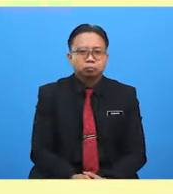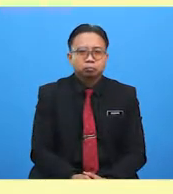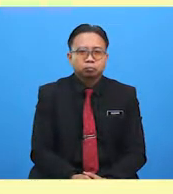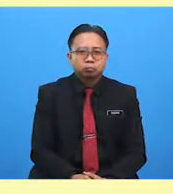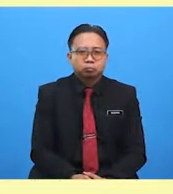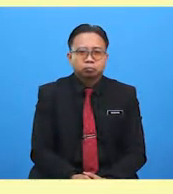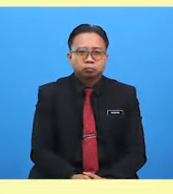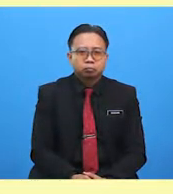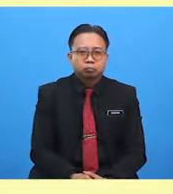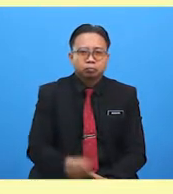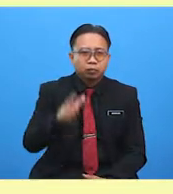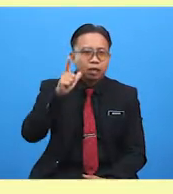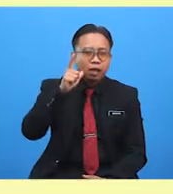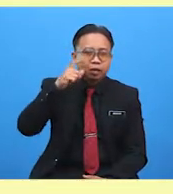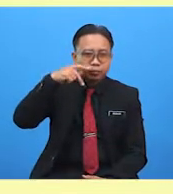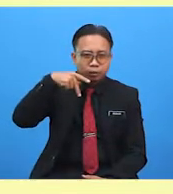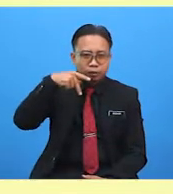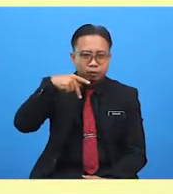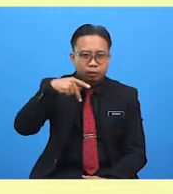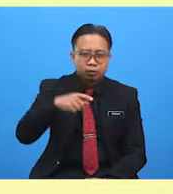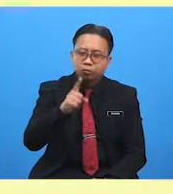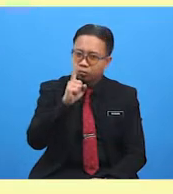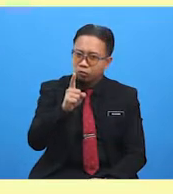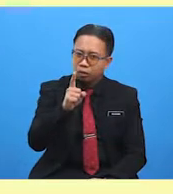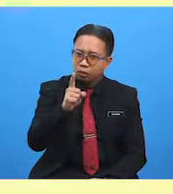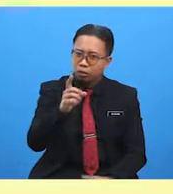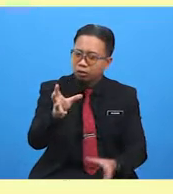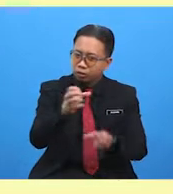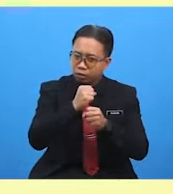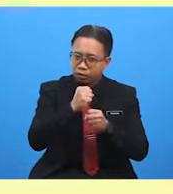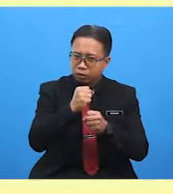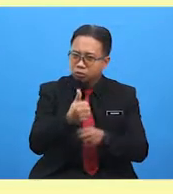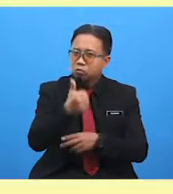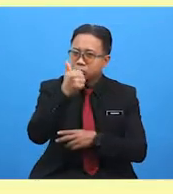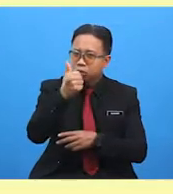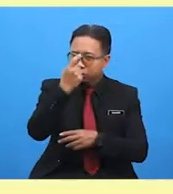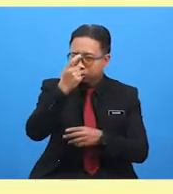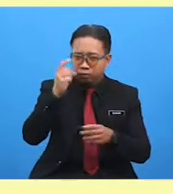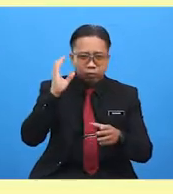Lucy Preston was the one who took the winning photo.